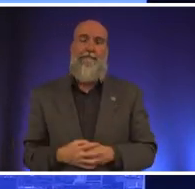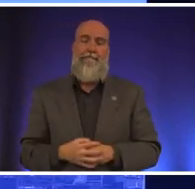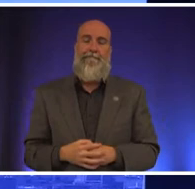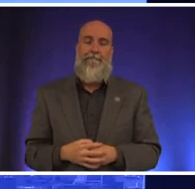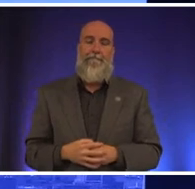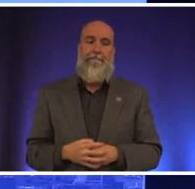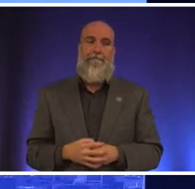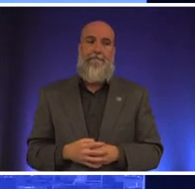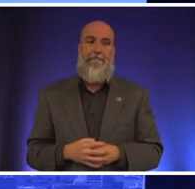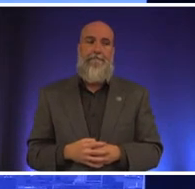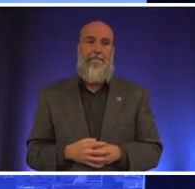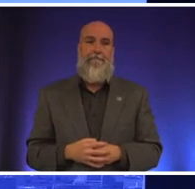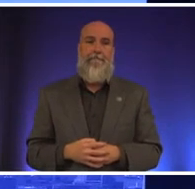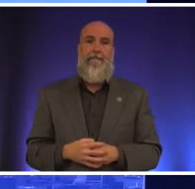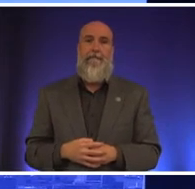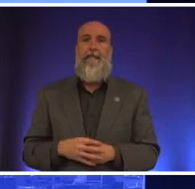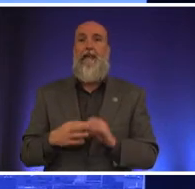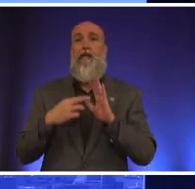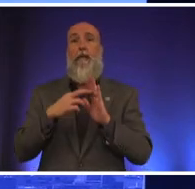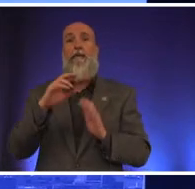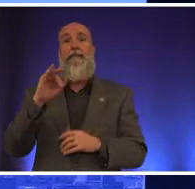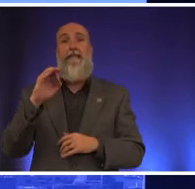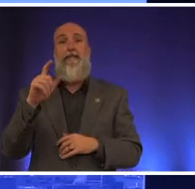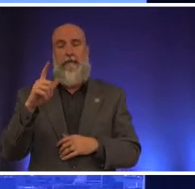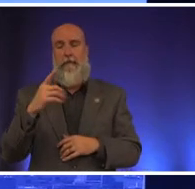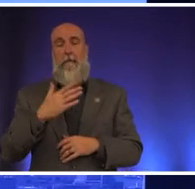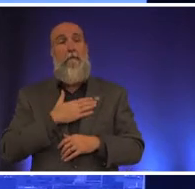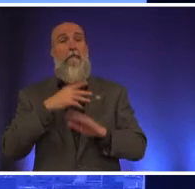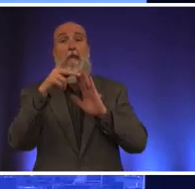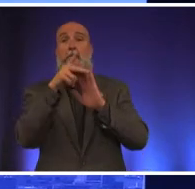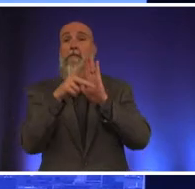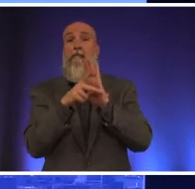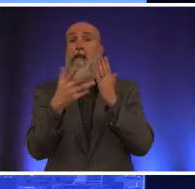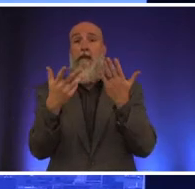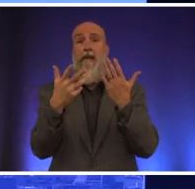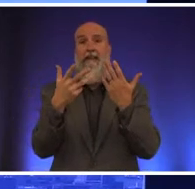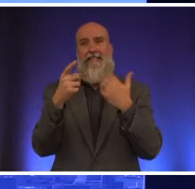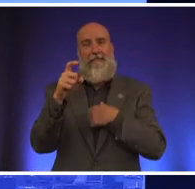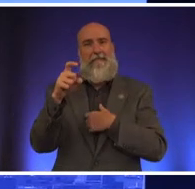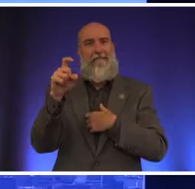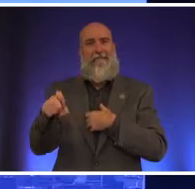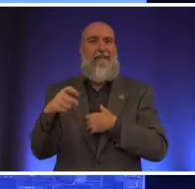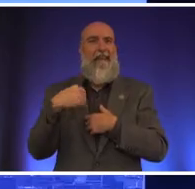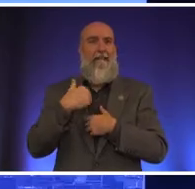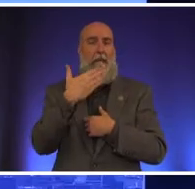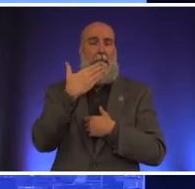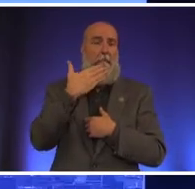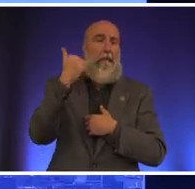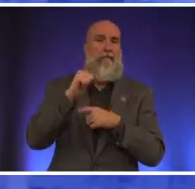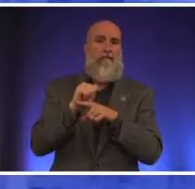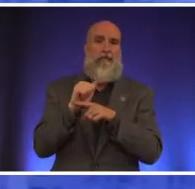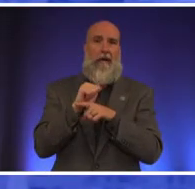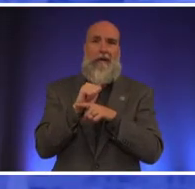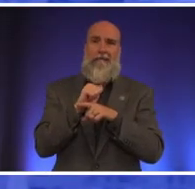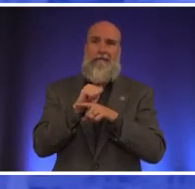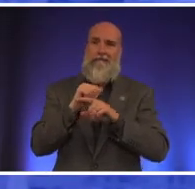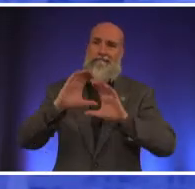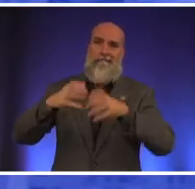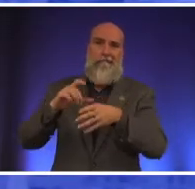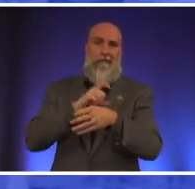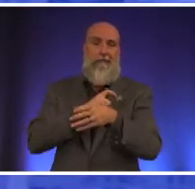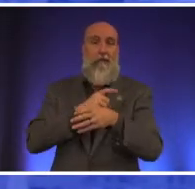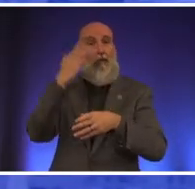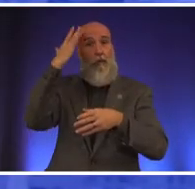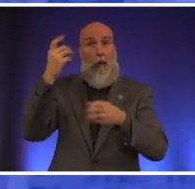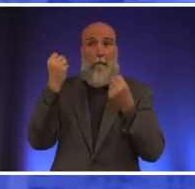my my policy calls for the best trained police force possible the reason we we lost officers is two